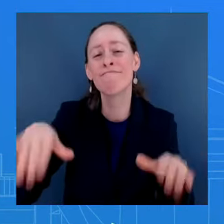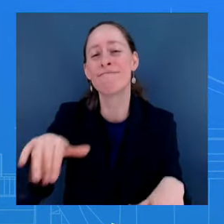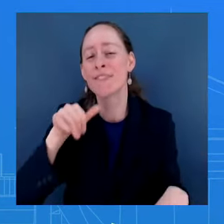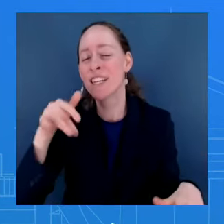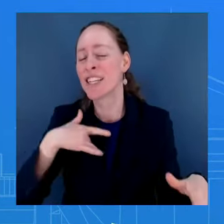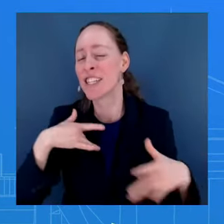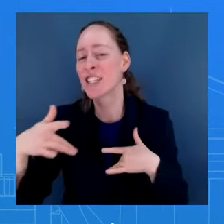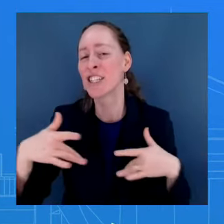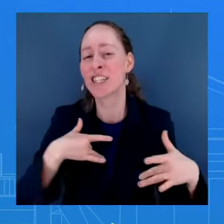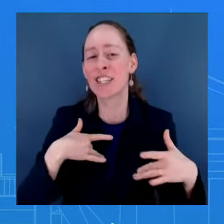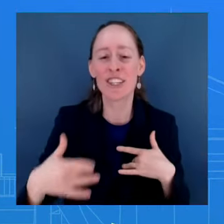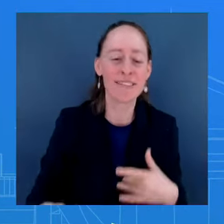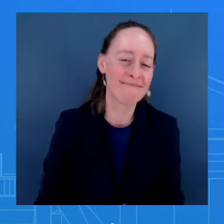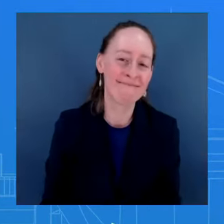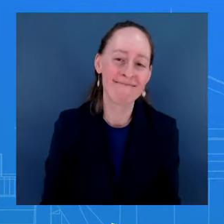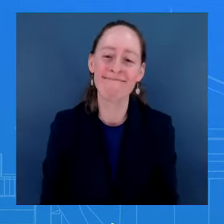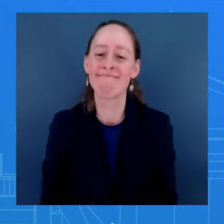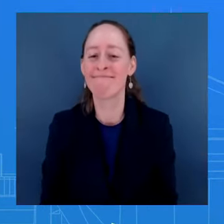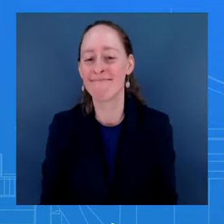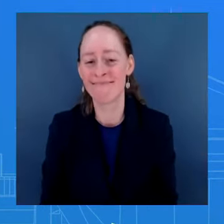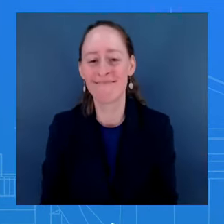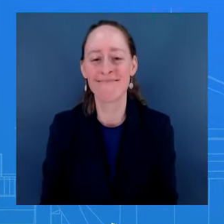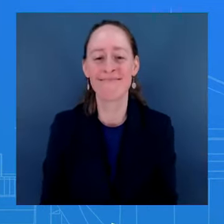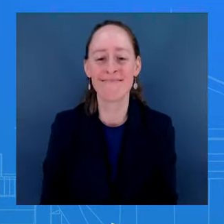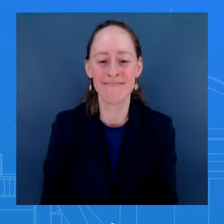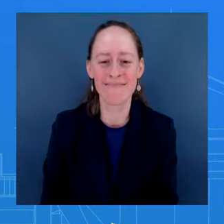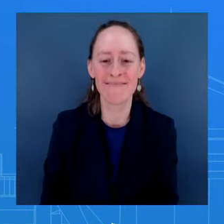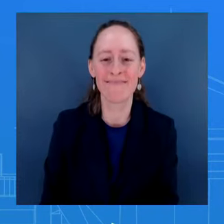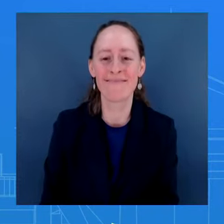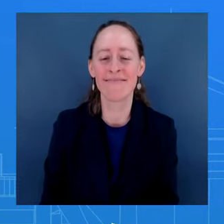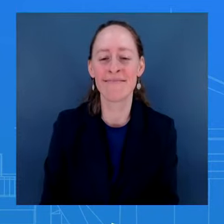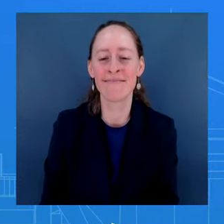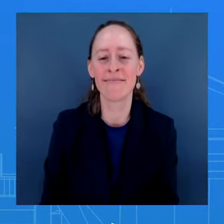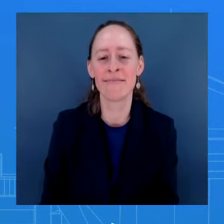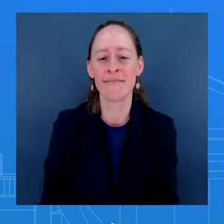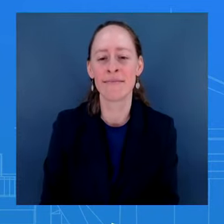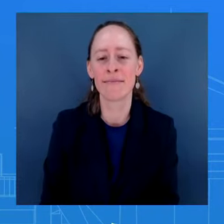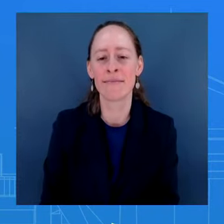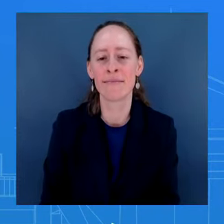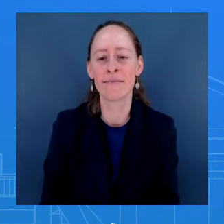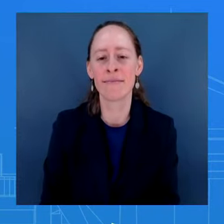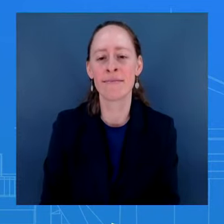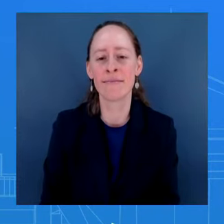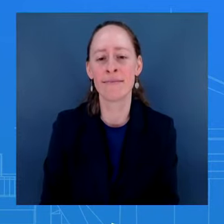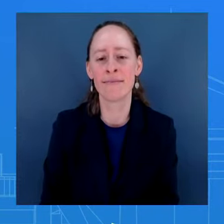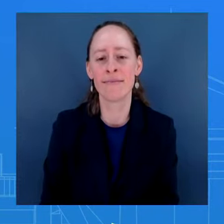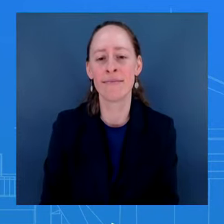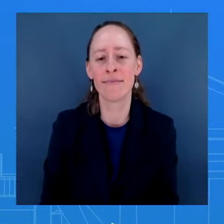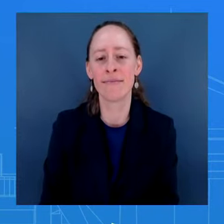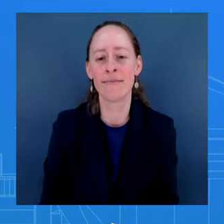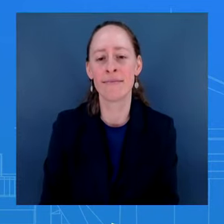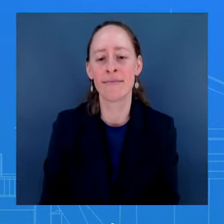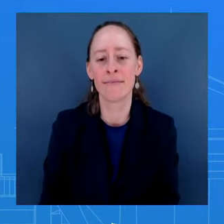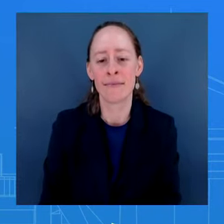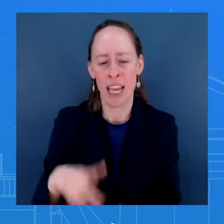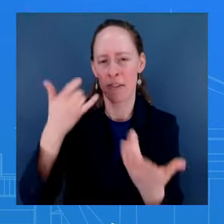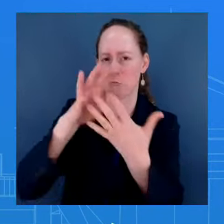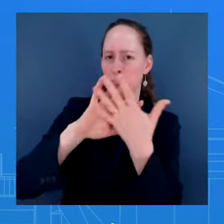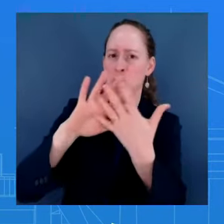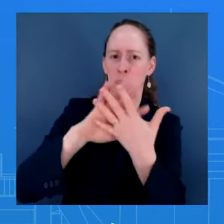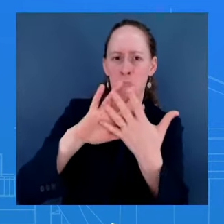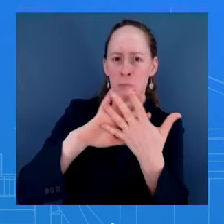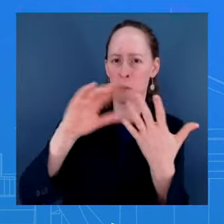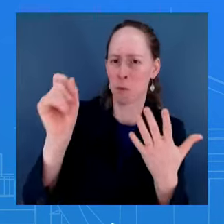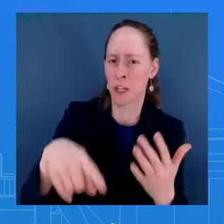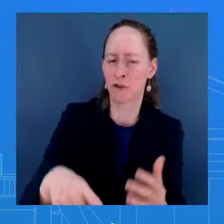Gerskiewicz, what is the White House's reaction to that, given his role in installing the National Security Bill, do you think? What